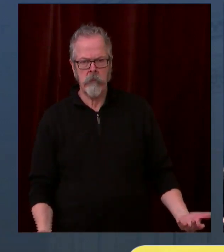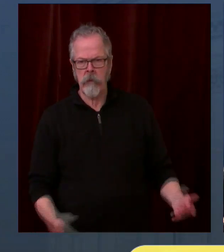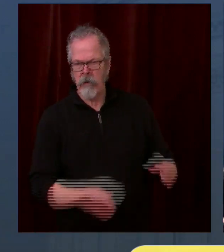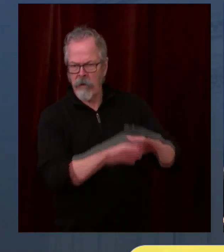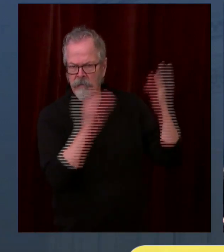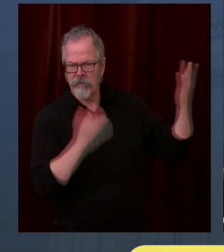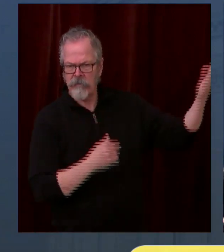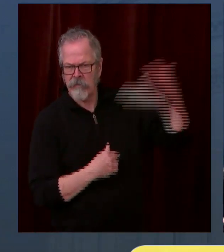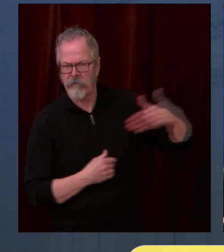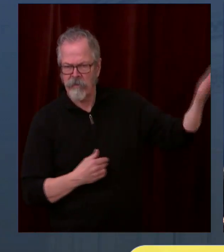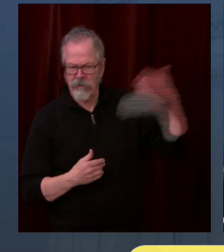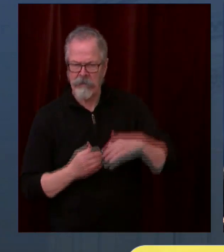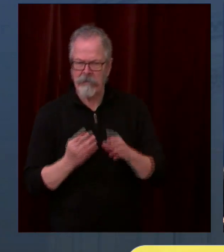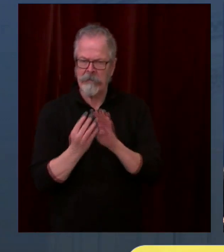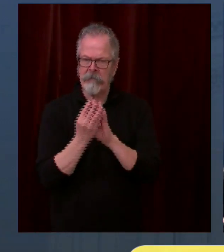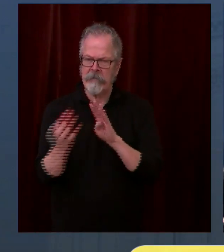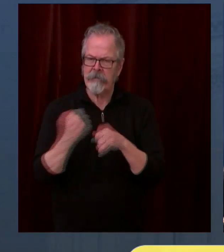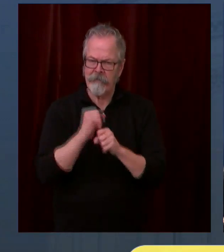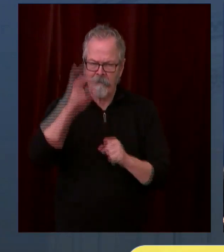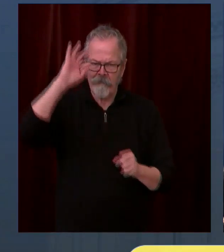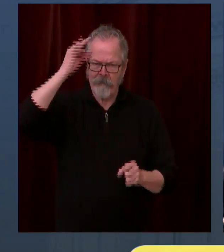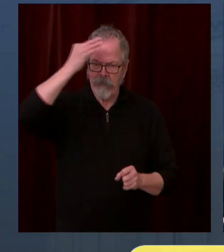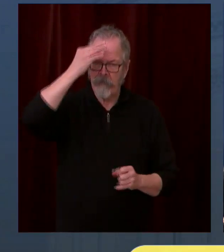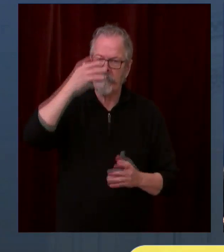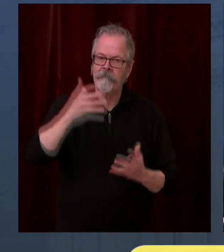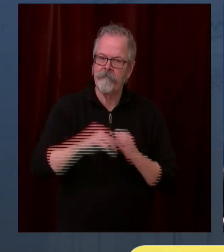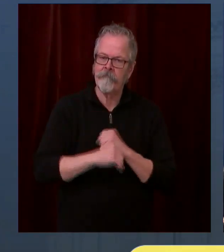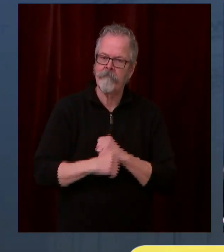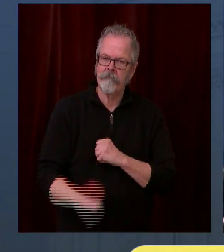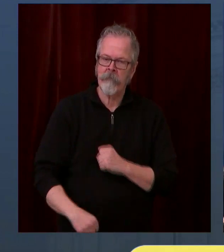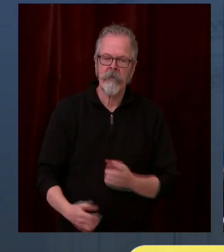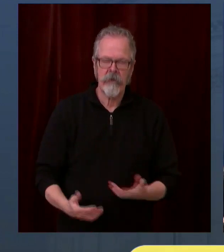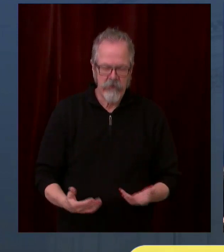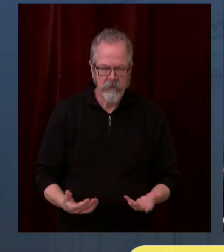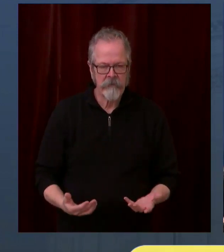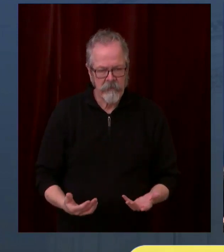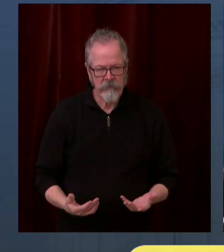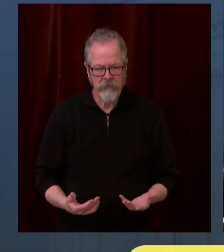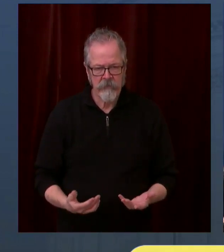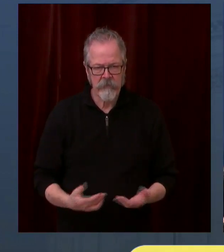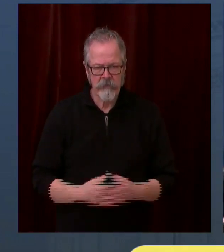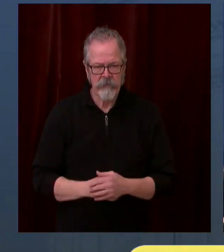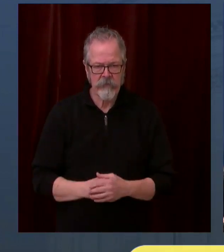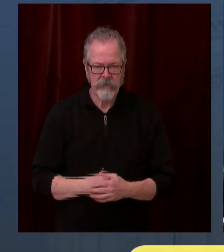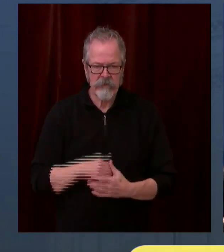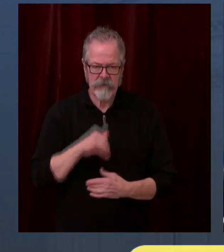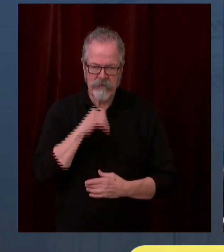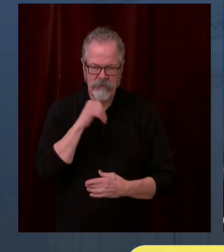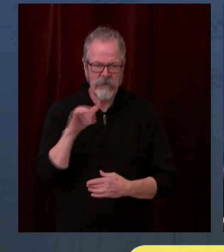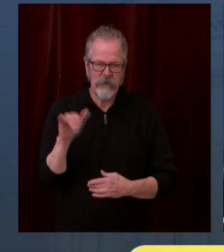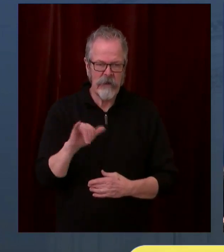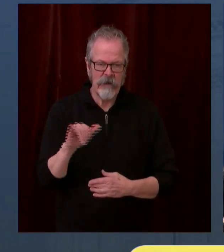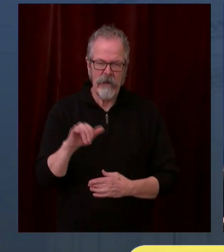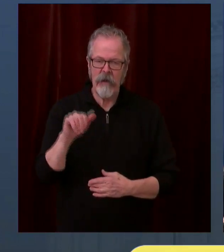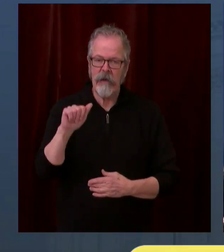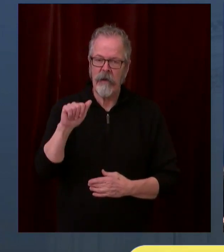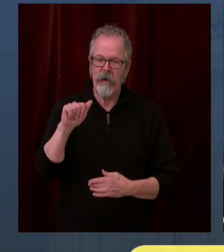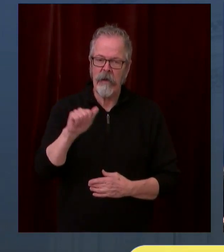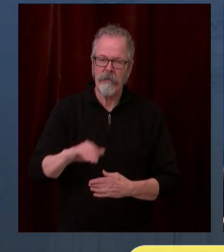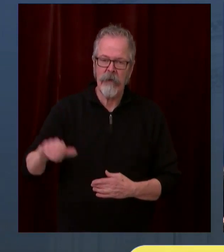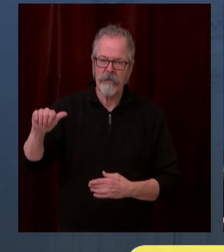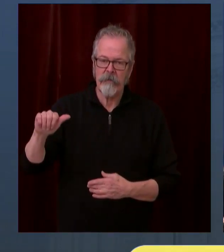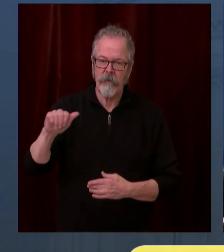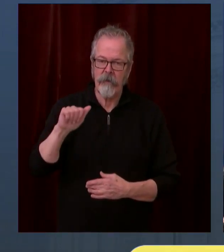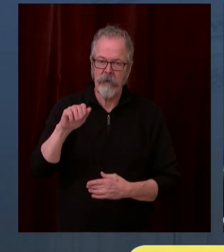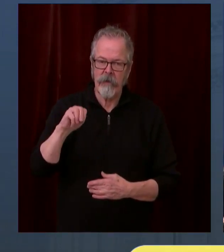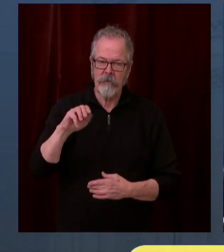be an expectation of of an Amazon delivery system. And frankly, we've all got used to Amazon delivering